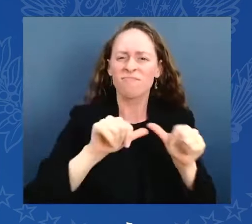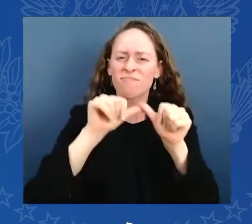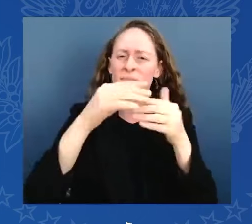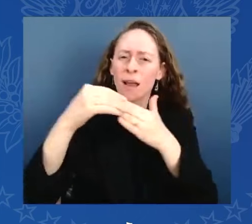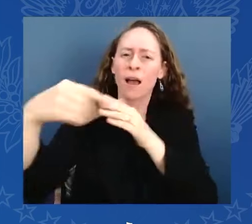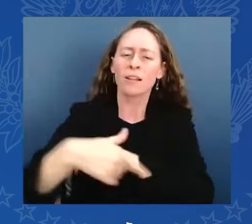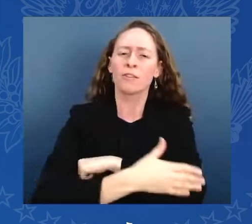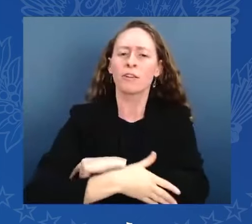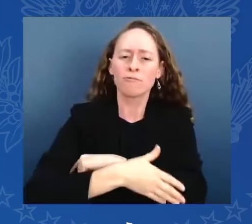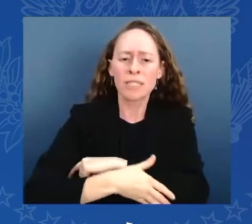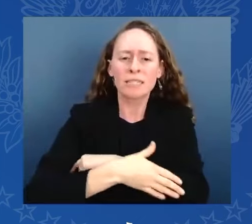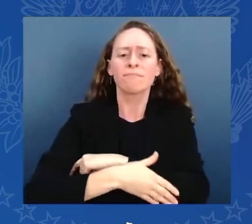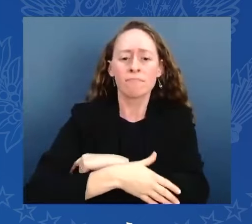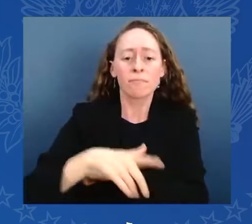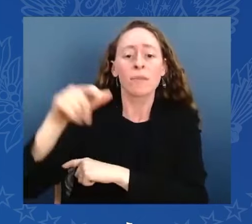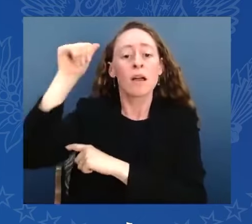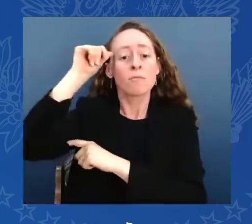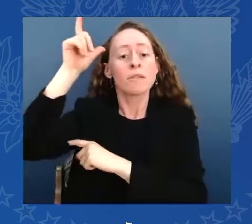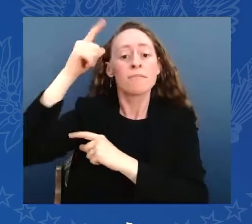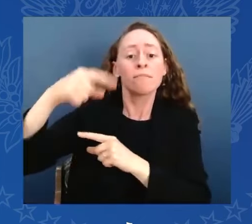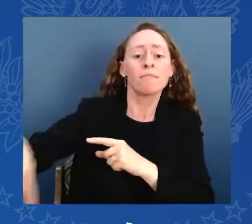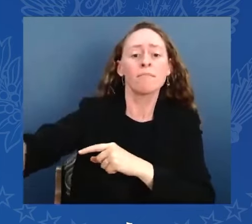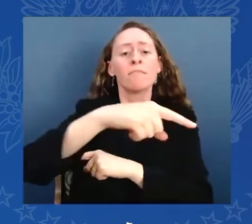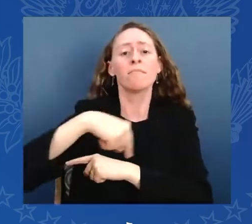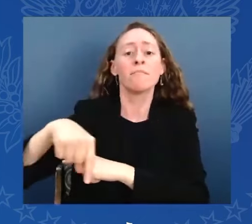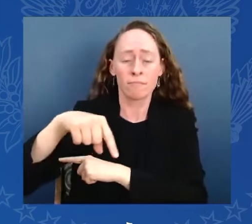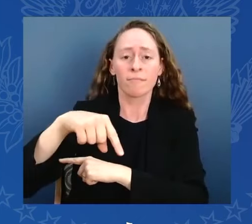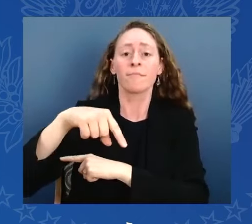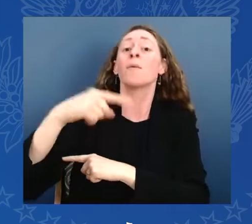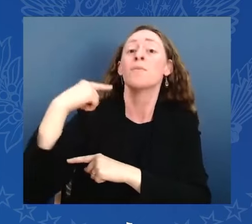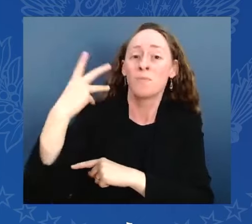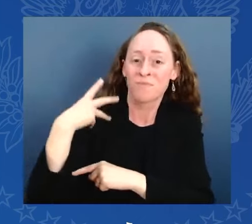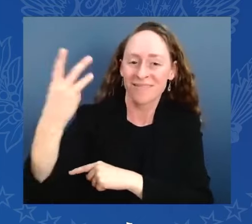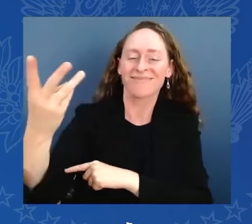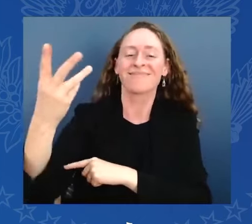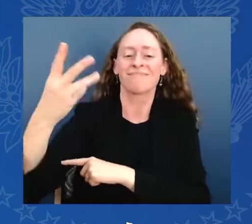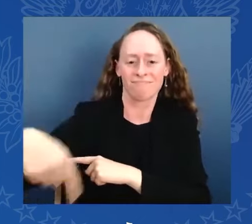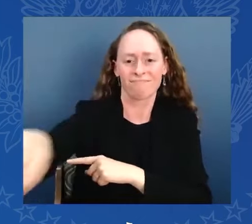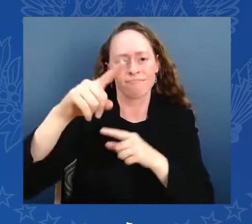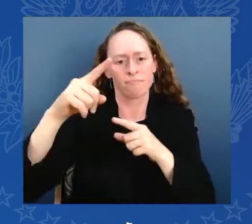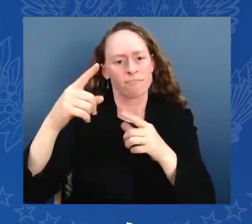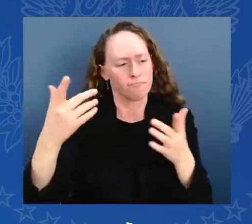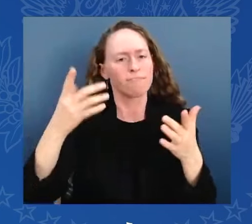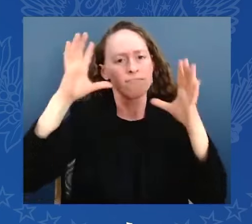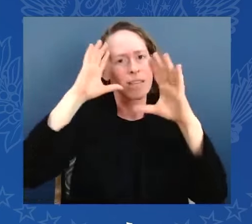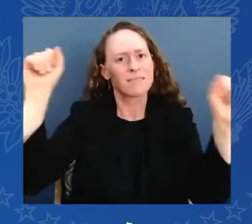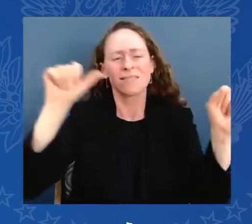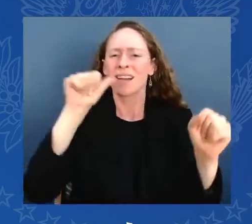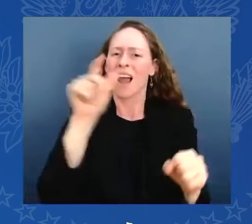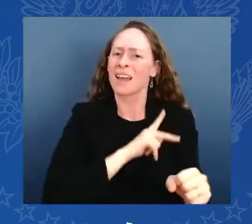who implored us to reject malice. Franklin Roosevelt, who inspired us to reject fear.